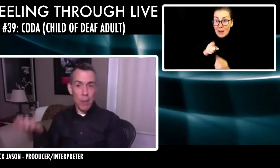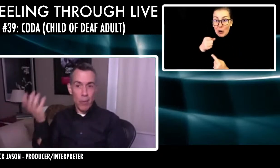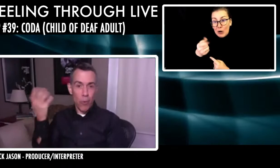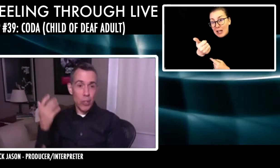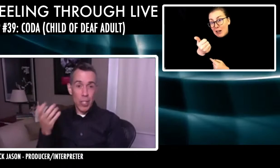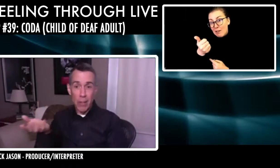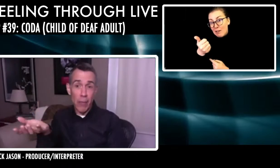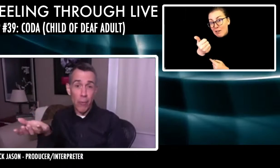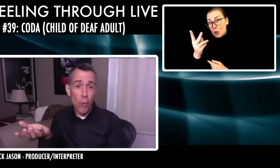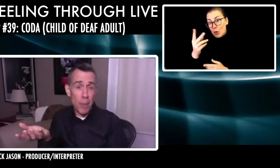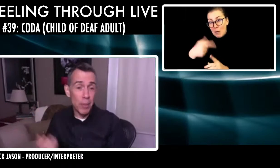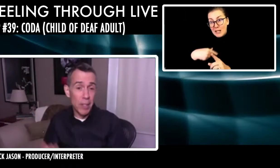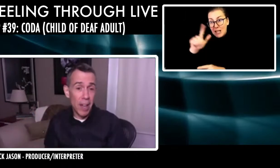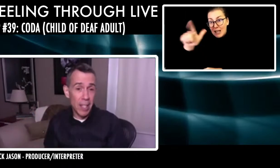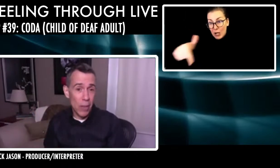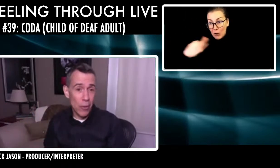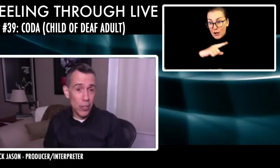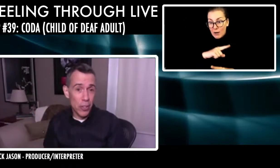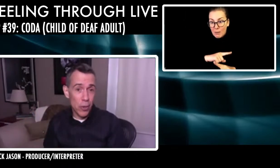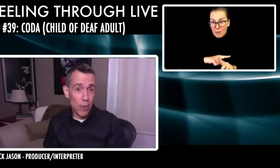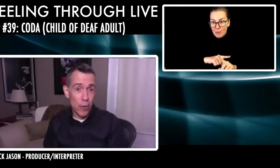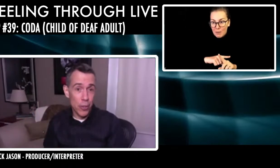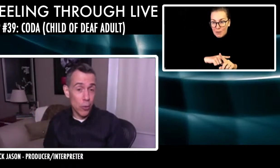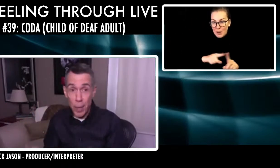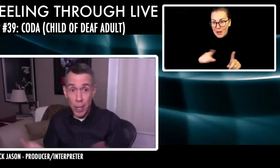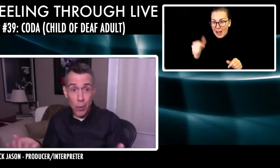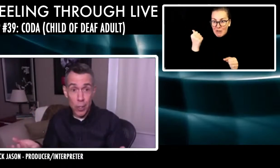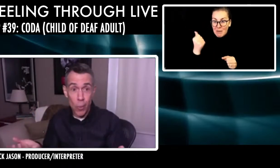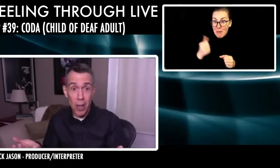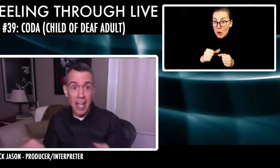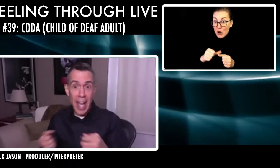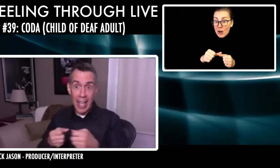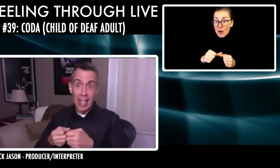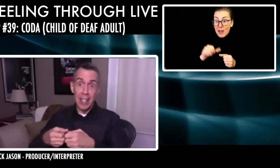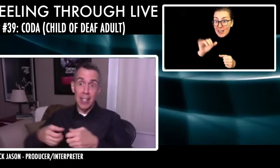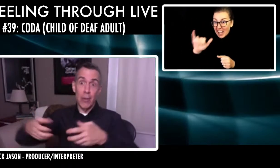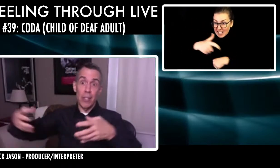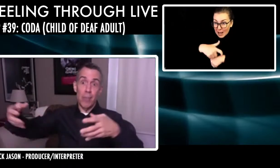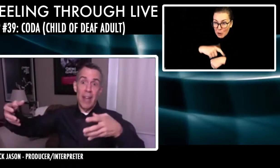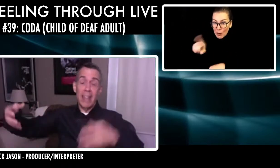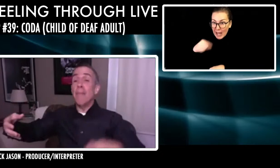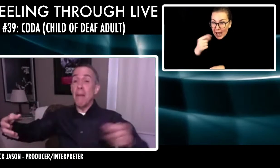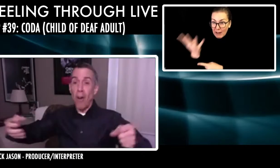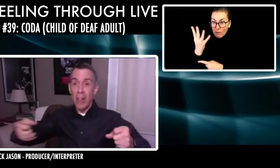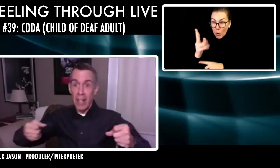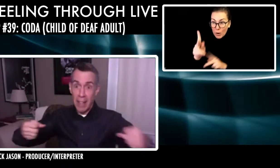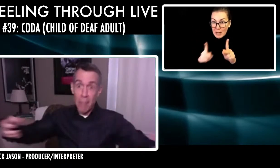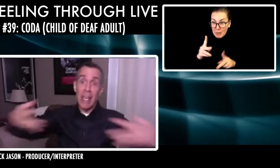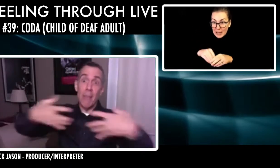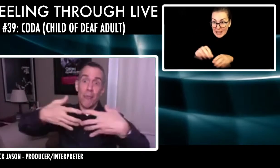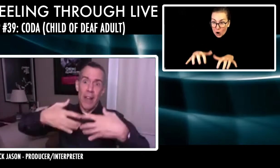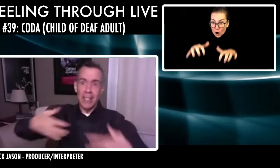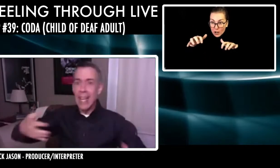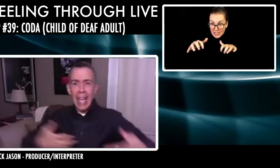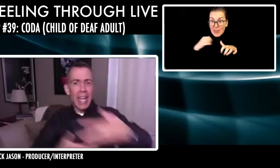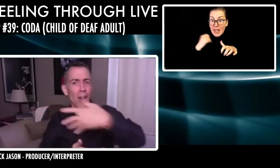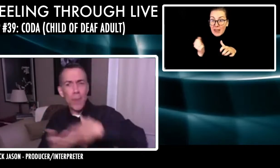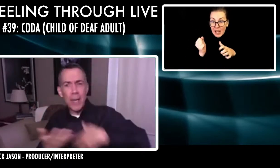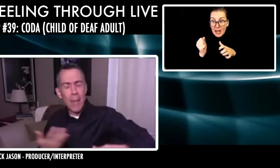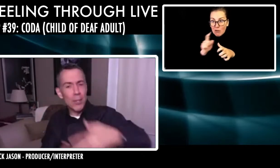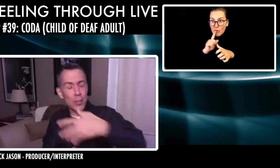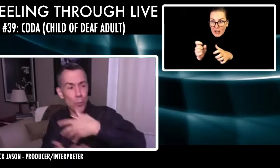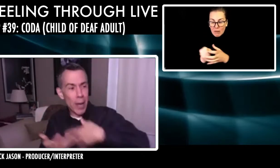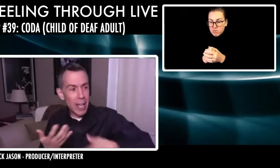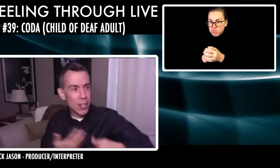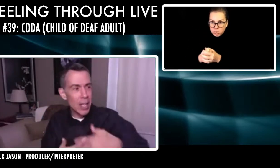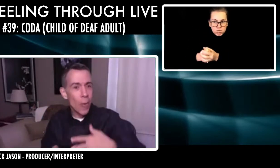met Whoopi before she had like four people in the audience when I first interpreted for her show, nobody knew who she was. And I got to see her expand. And then I met Marley and then they became friends. It all